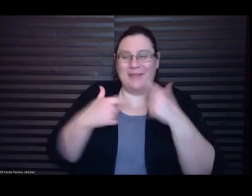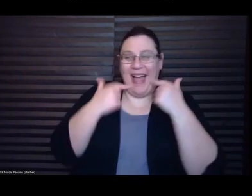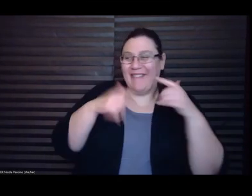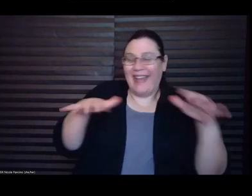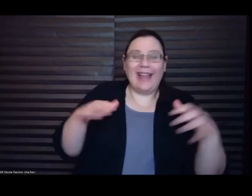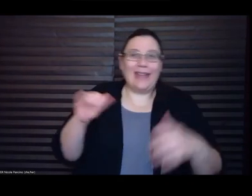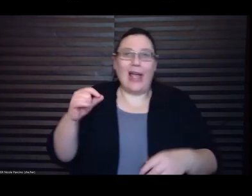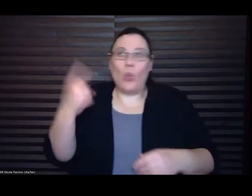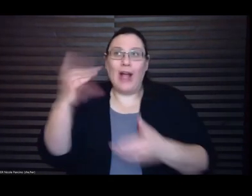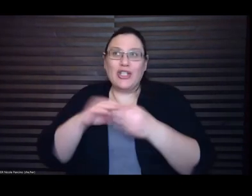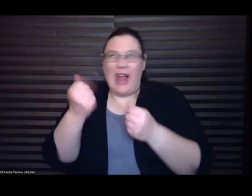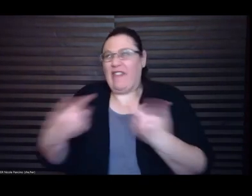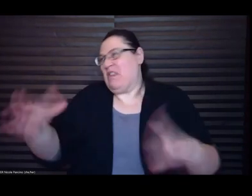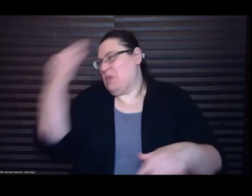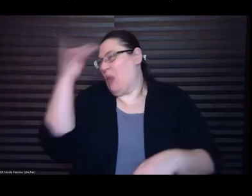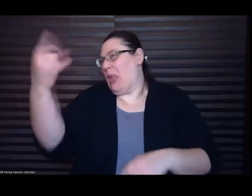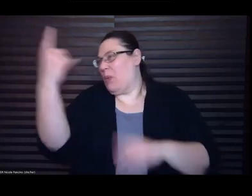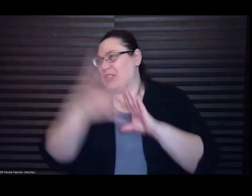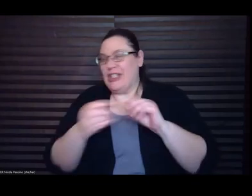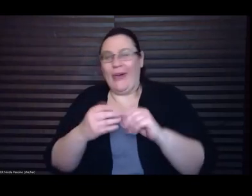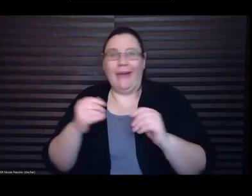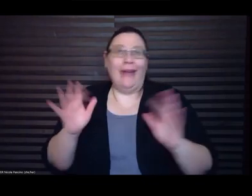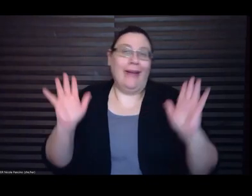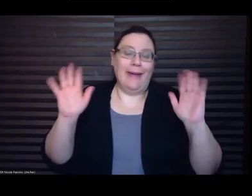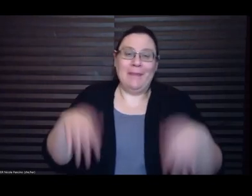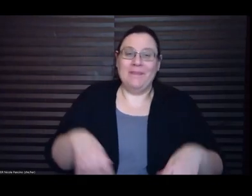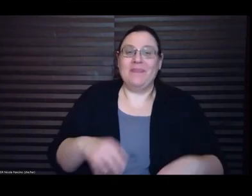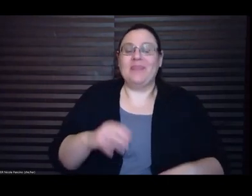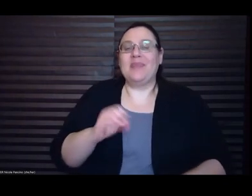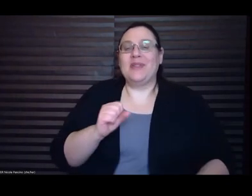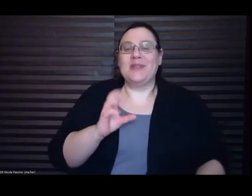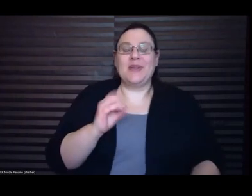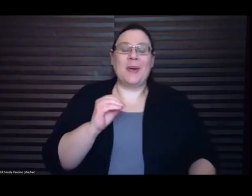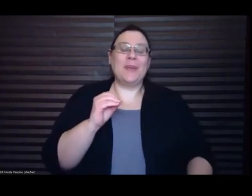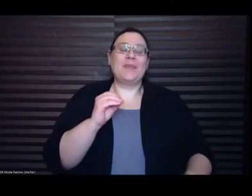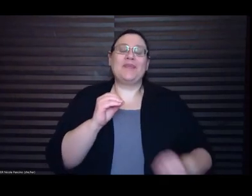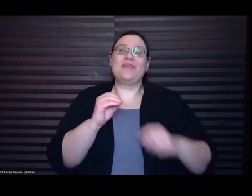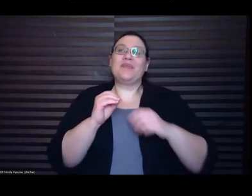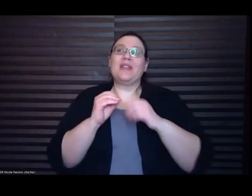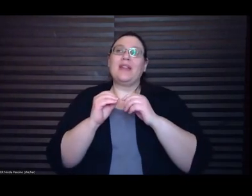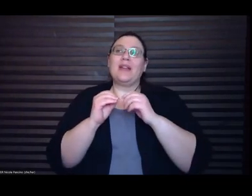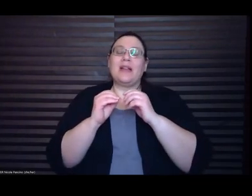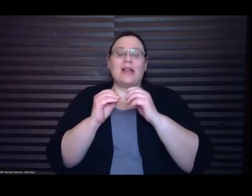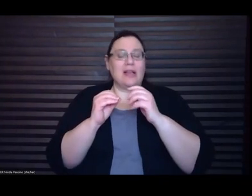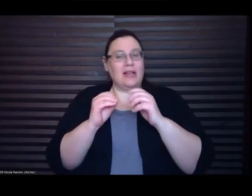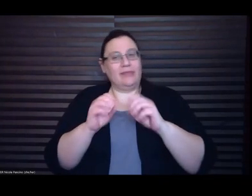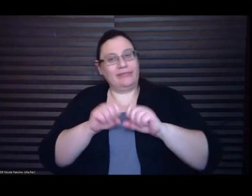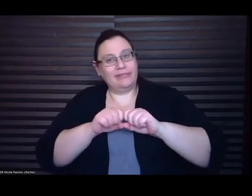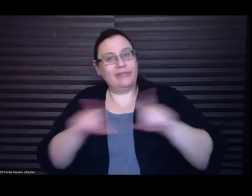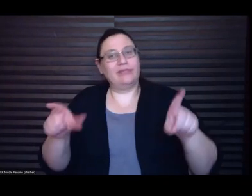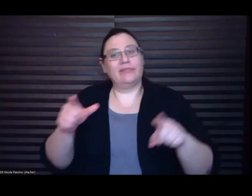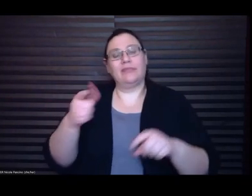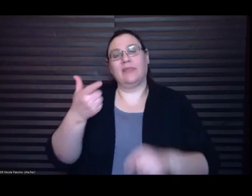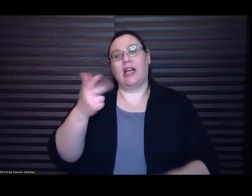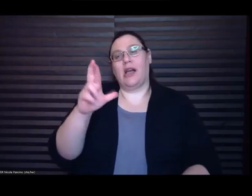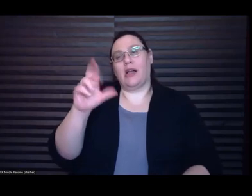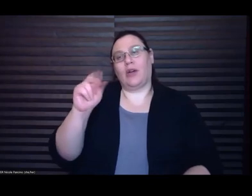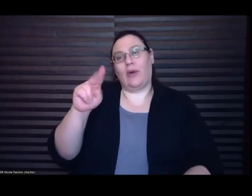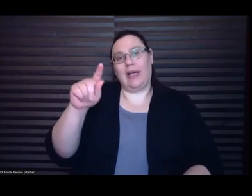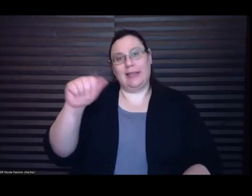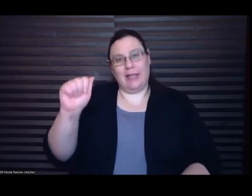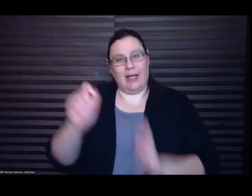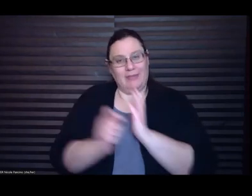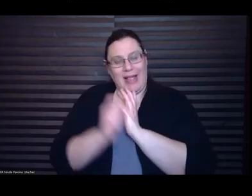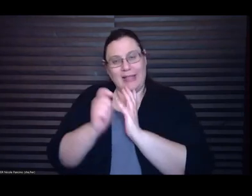you know and it came out in Granta and it was this interesting thing because you know Granta actually they were like we